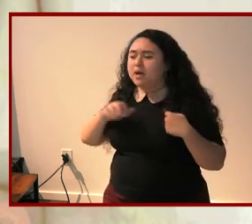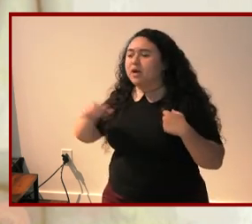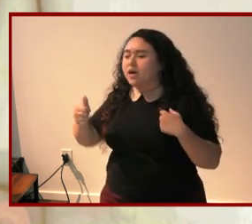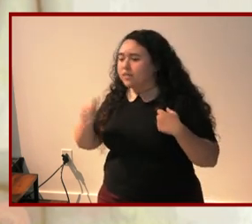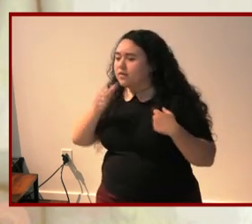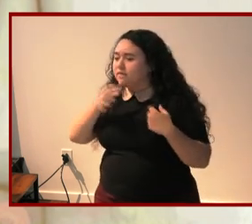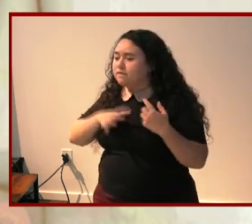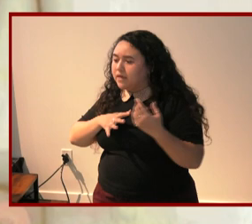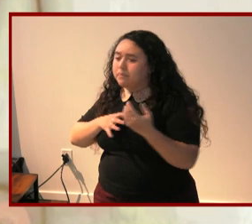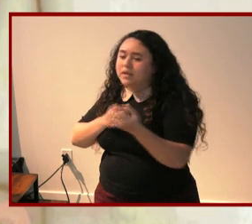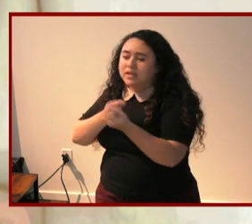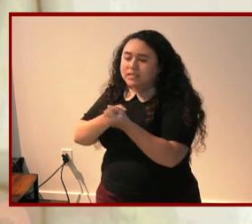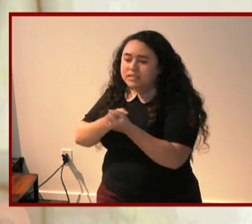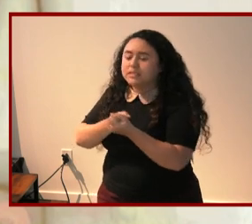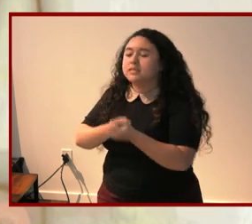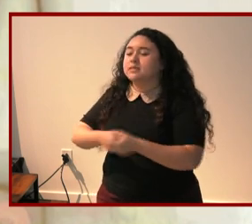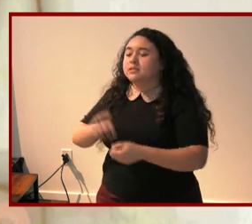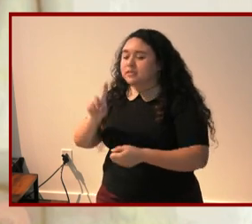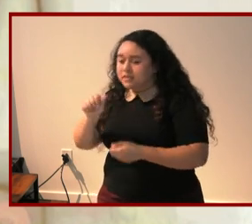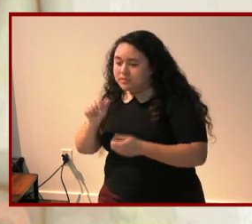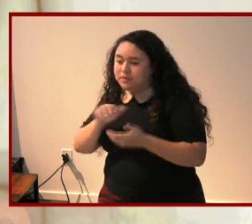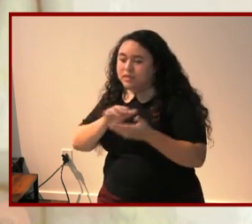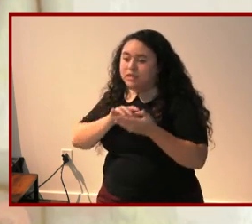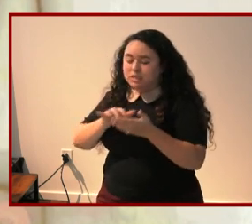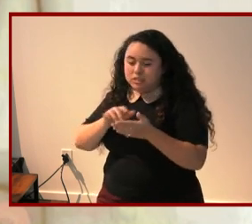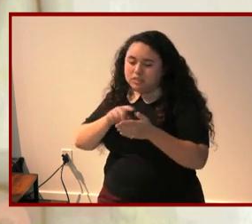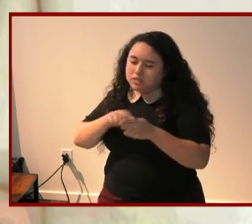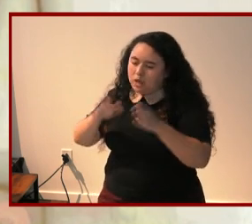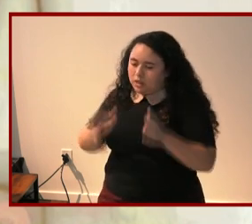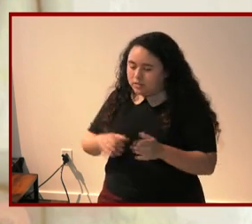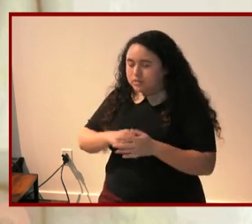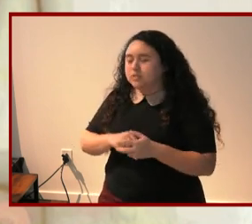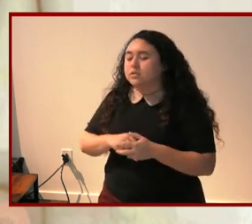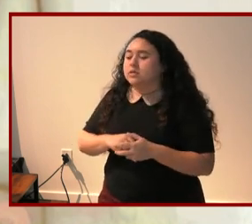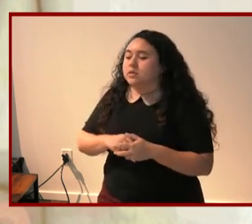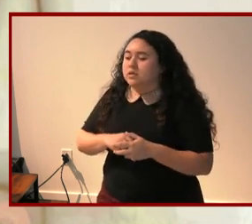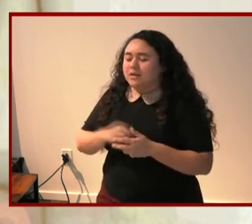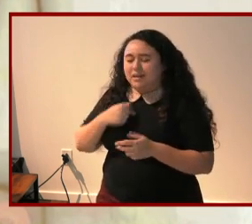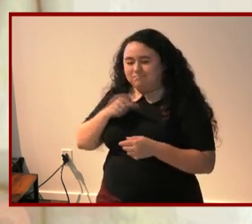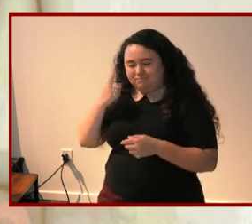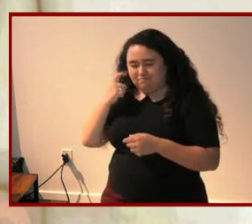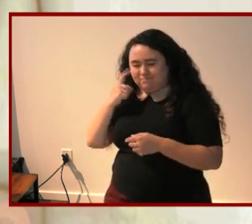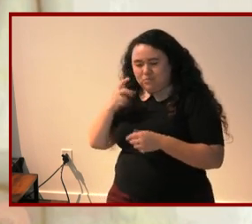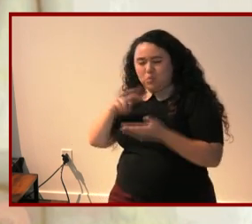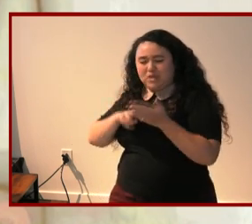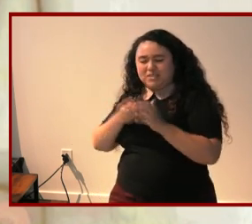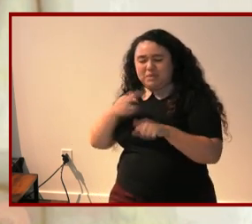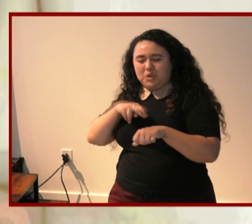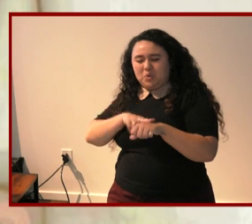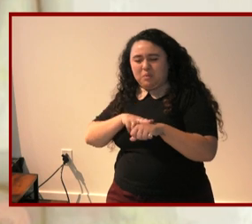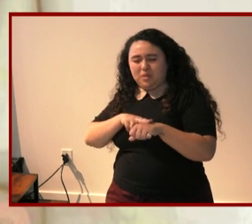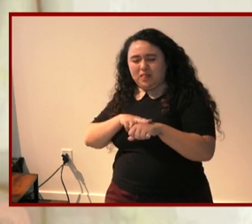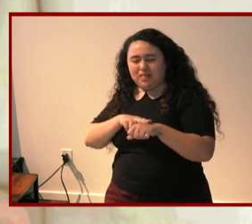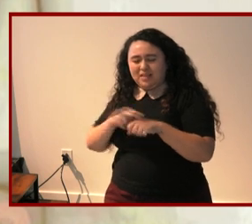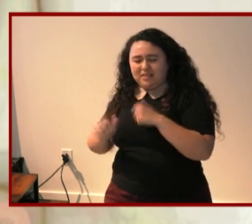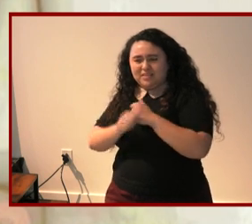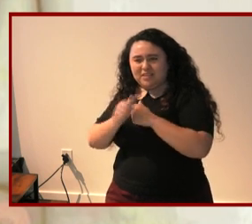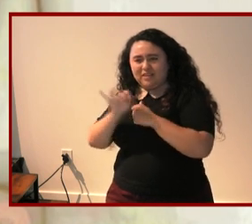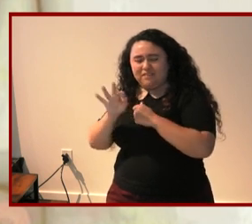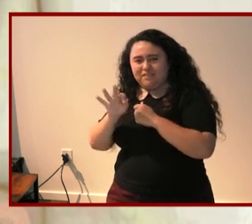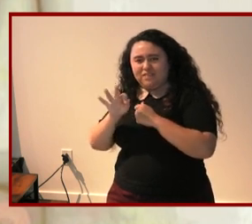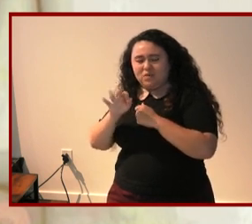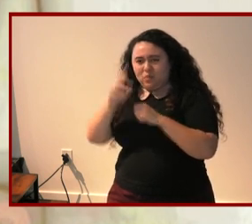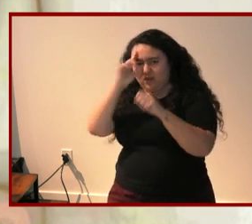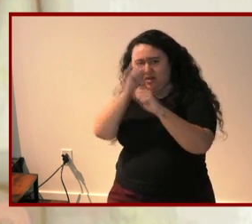disability studies scholars i have been trained to be skeptical of normalcy and to ask what dangers arise when we idealize only